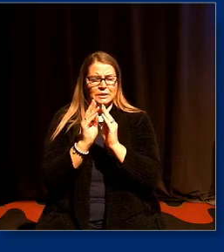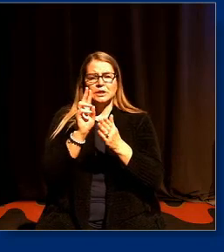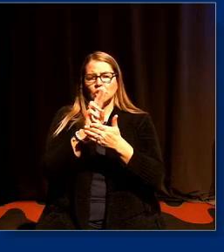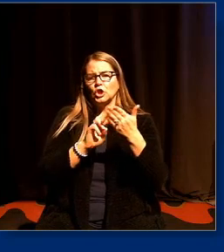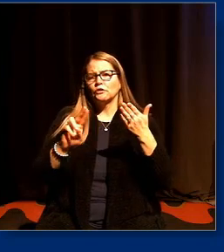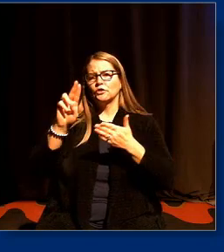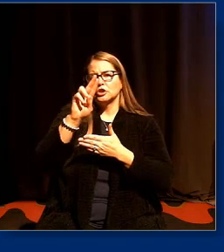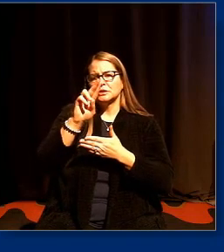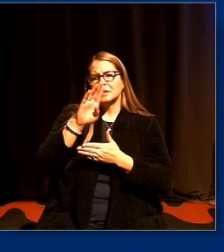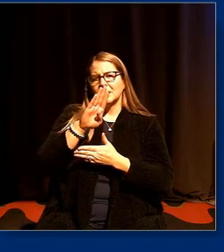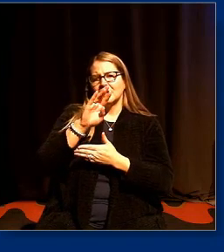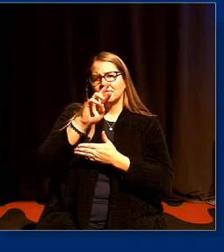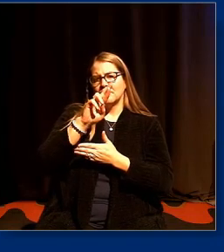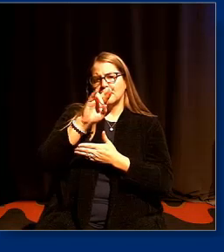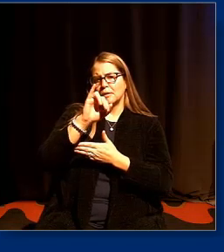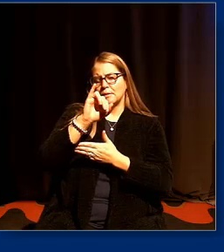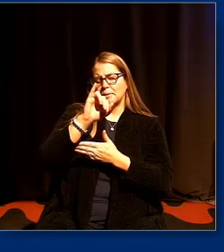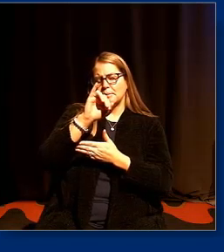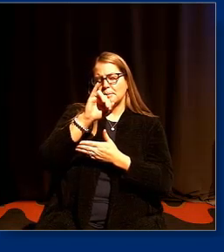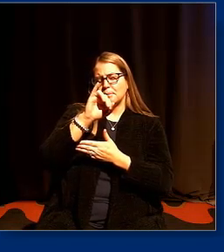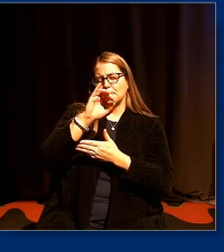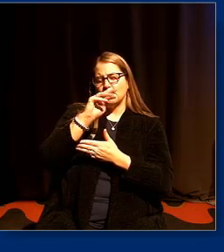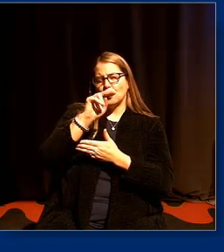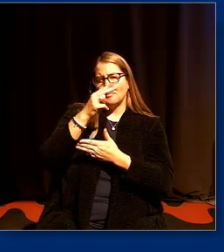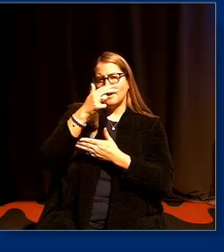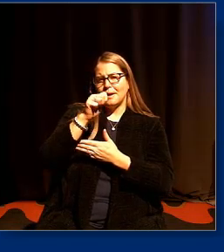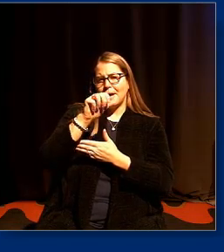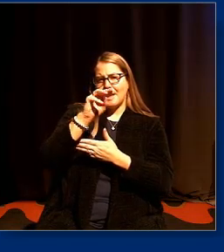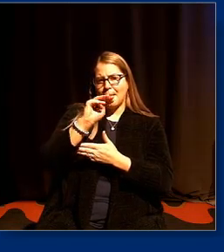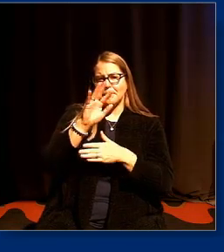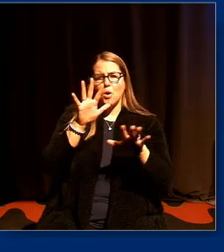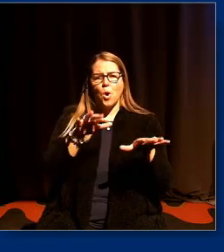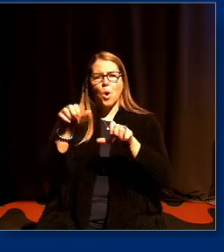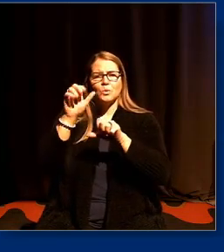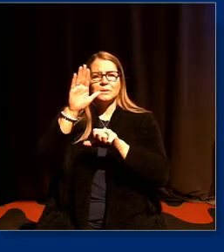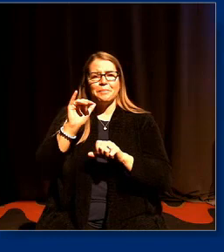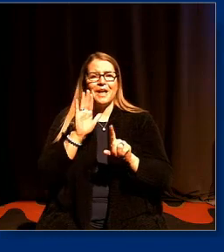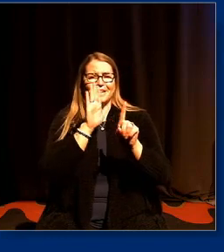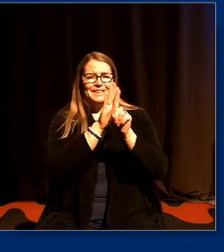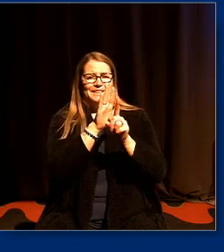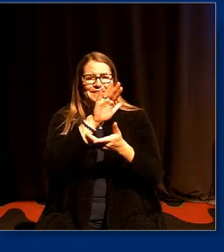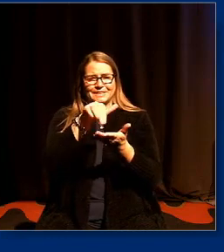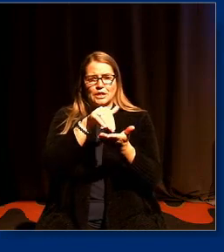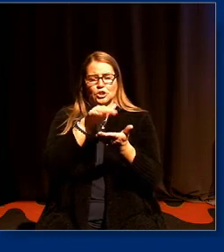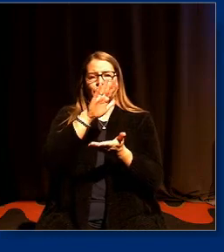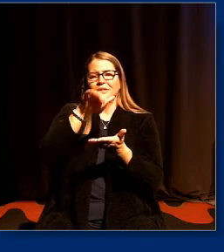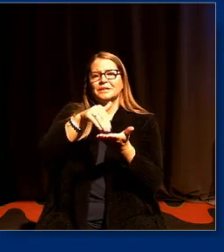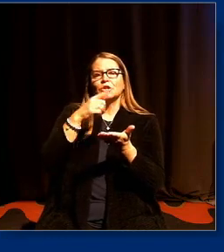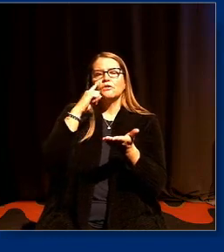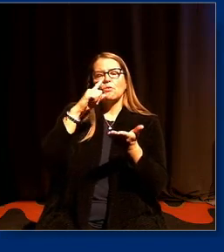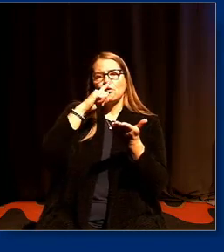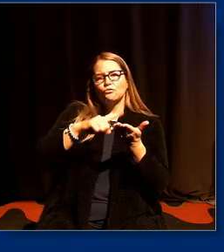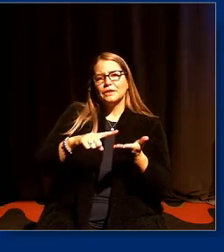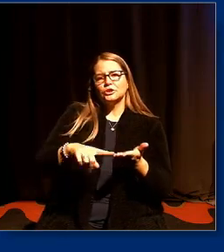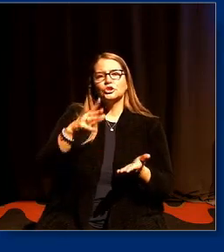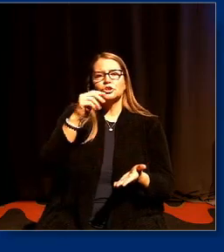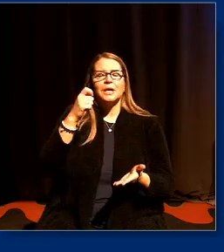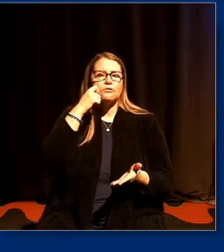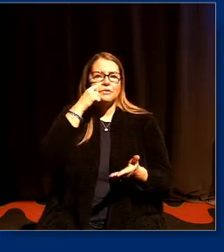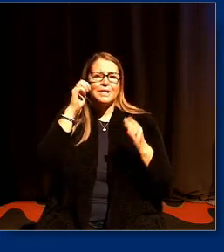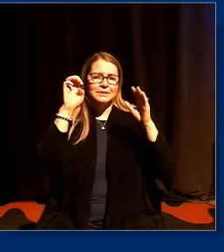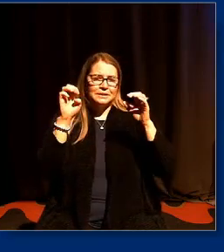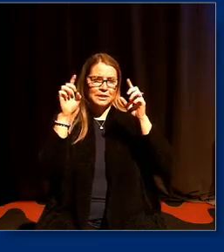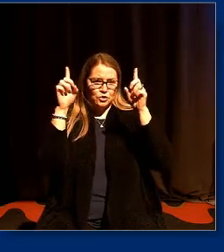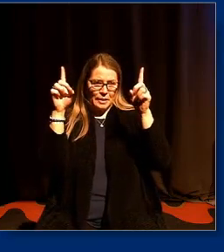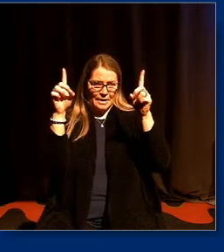university of birmingham that was hosted by his center the center for research in race and education